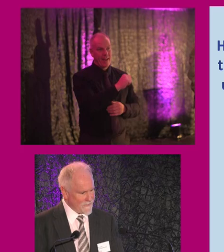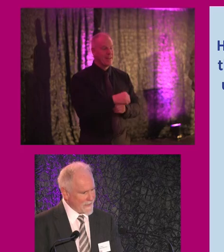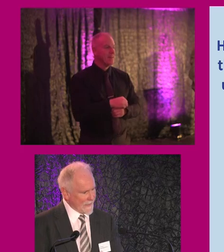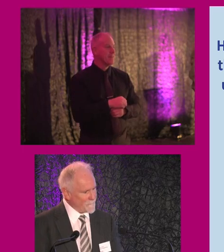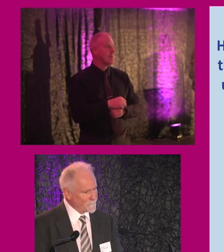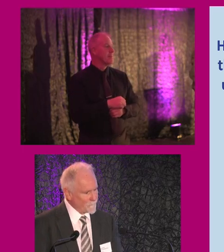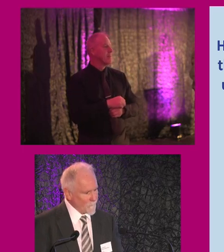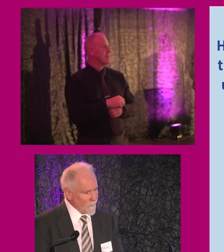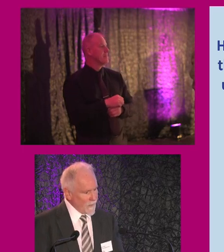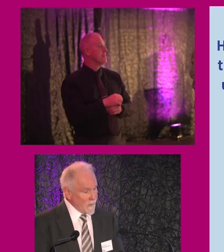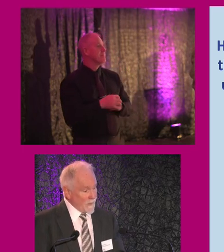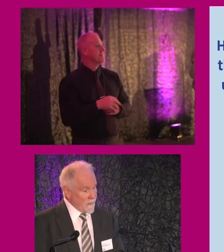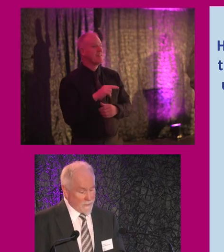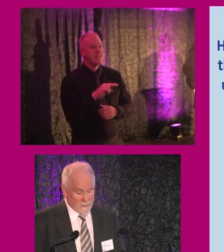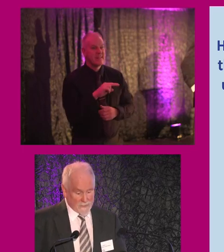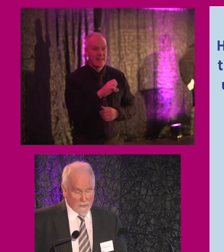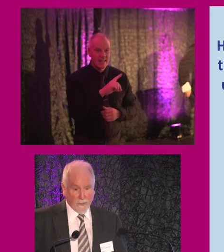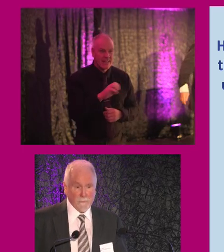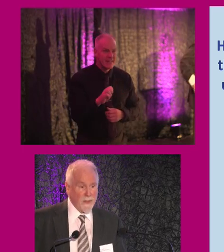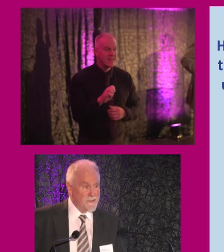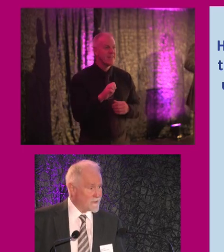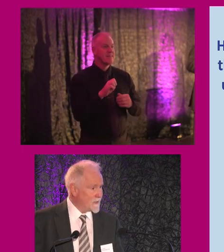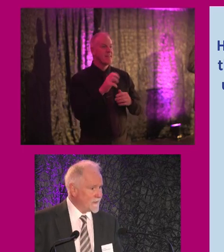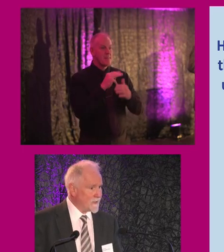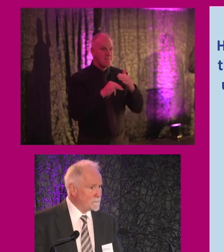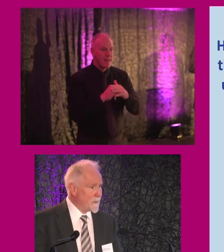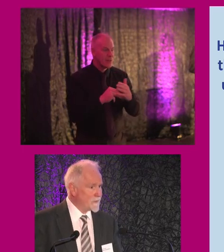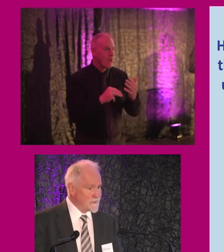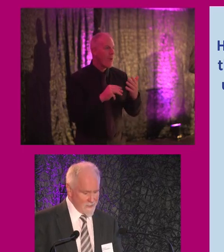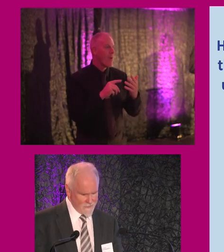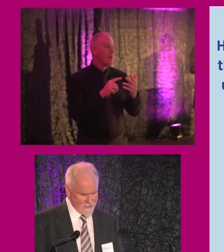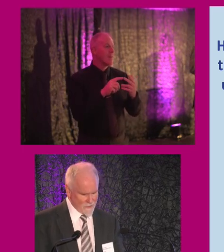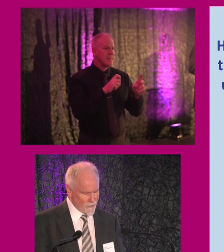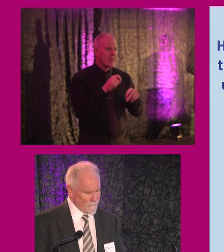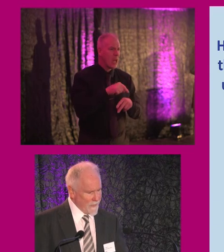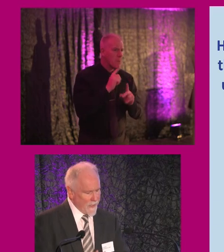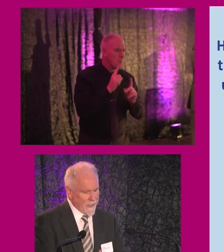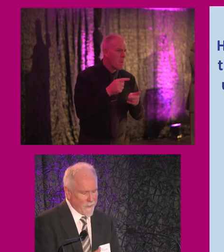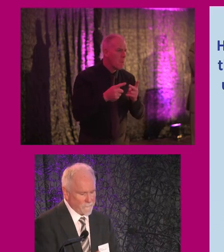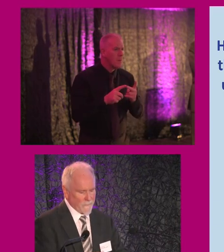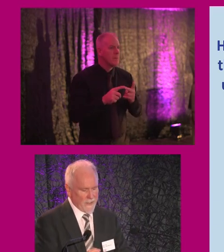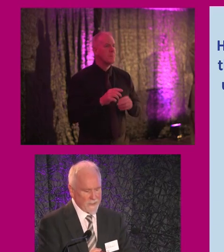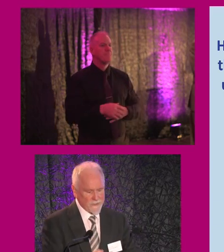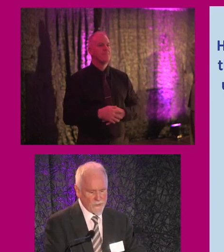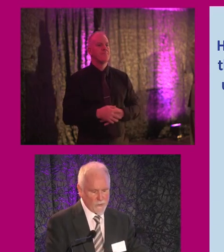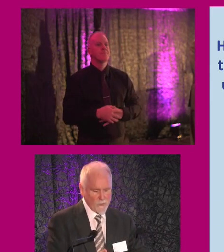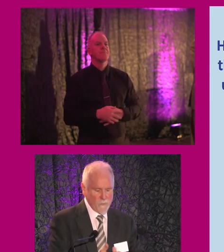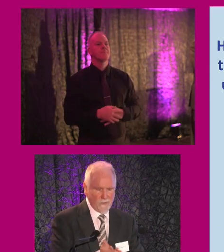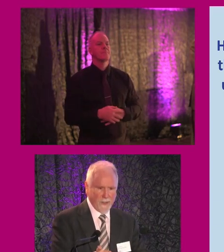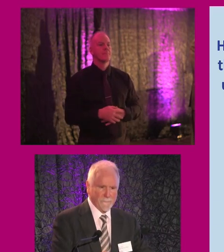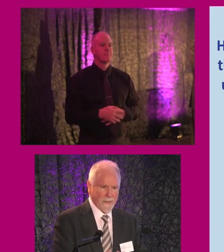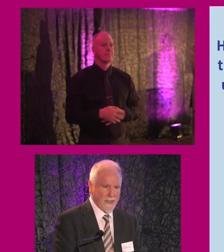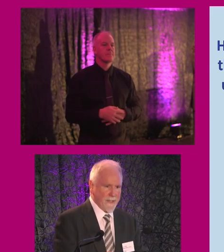our minister, I think, maybe still here. I'm not sure. Anyway, to